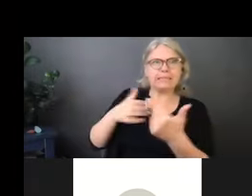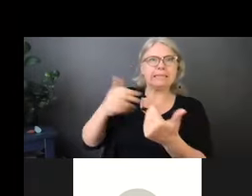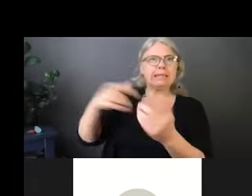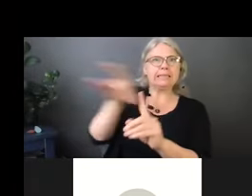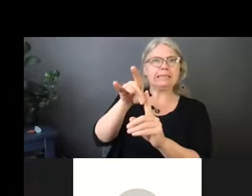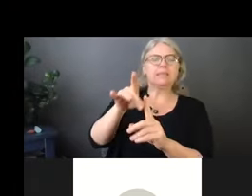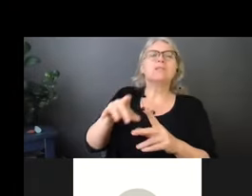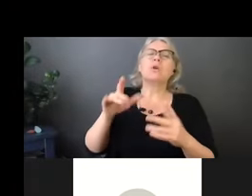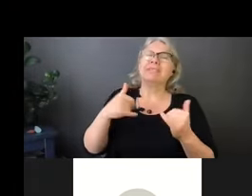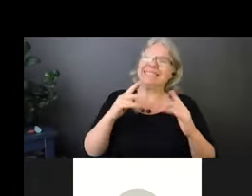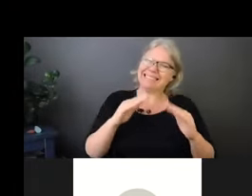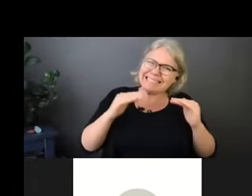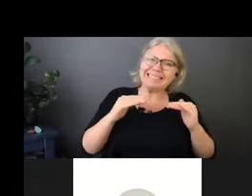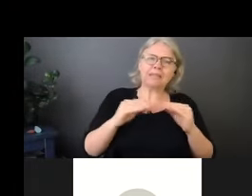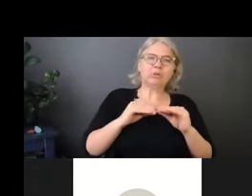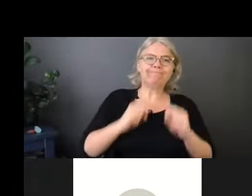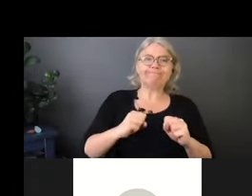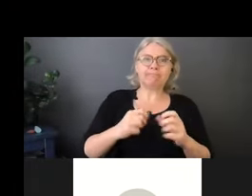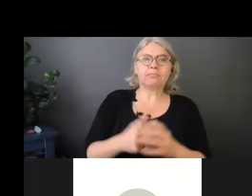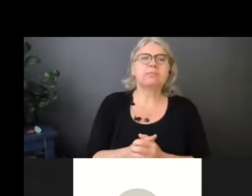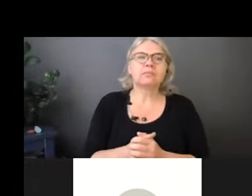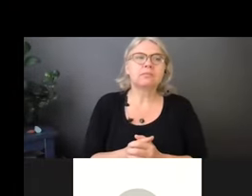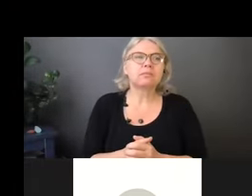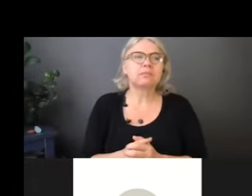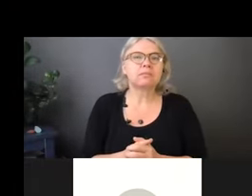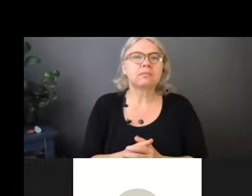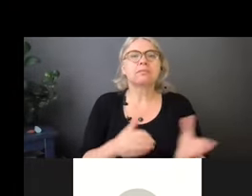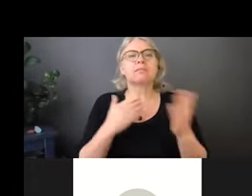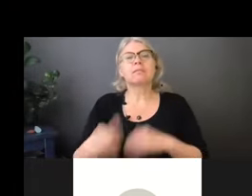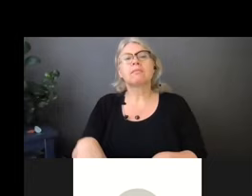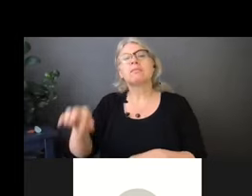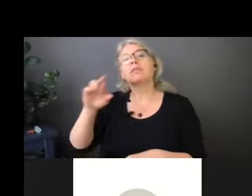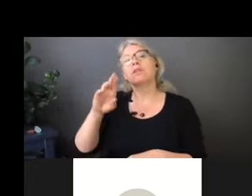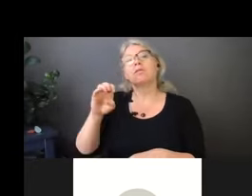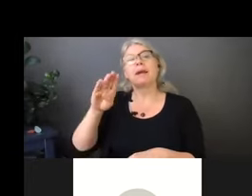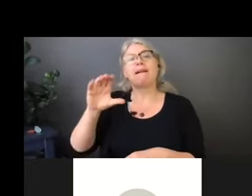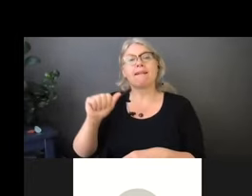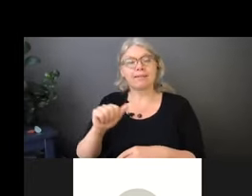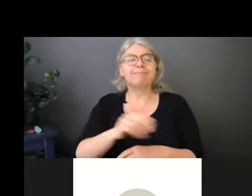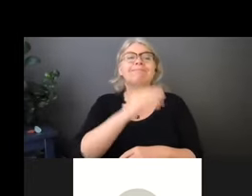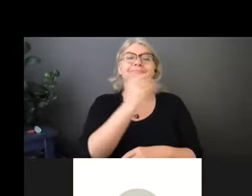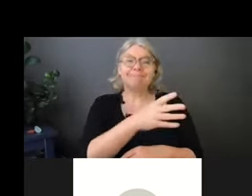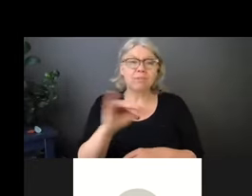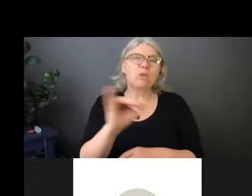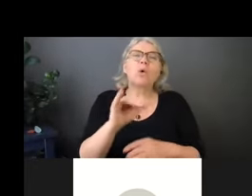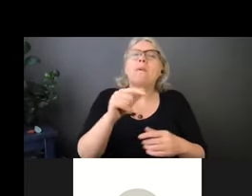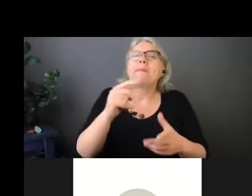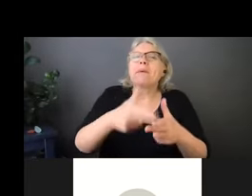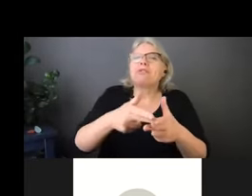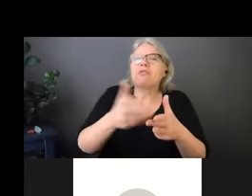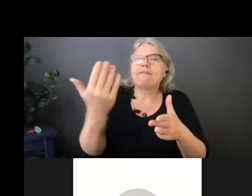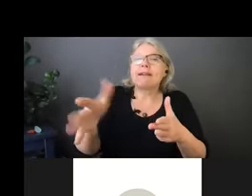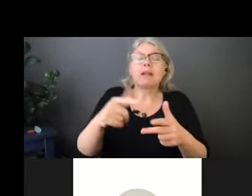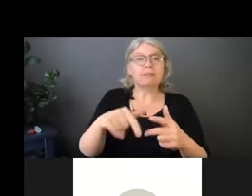Um, there's a question. So as Tim mentioned before, and as John mentioned, we are going to be doing a webinar